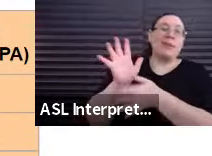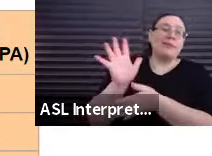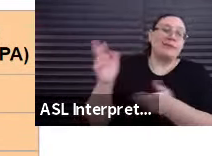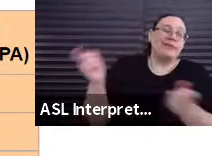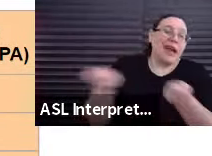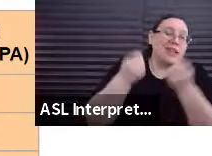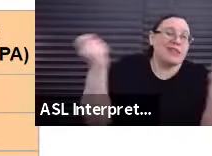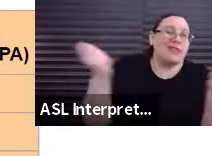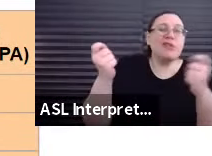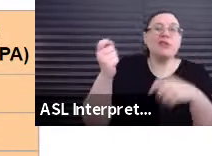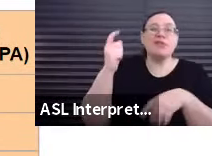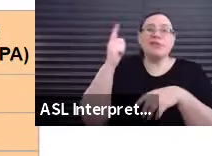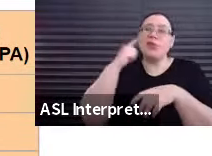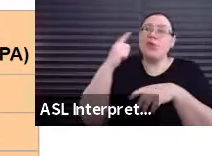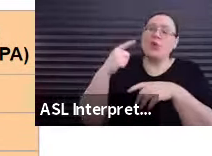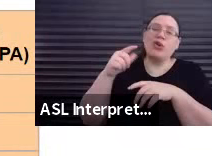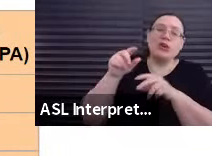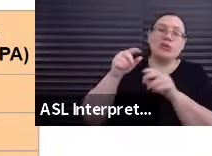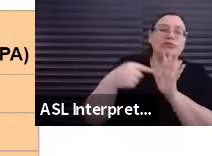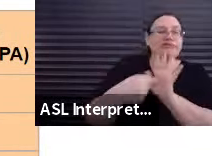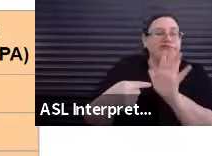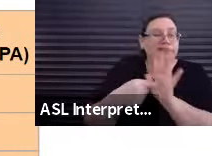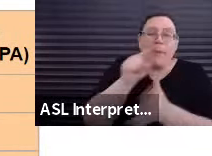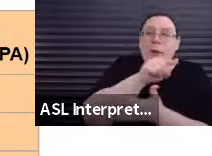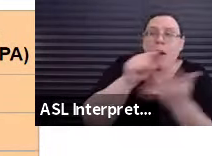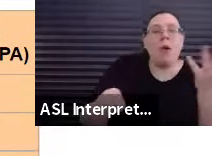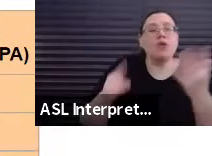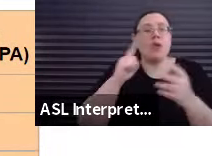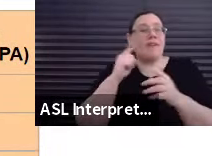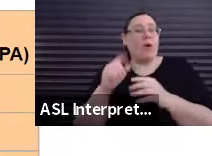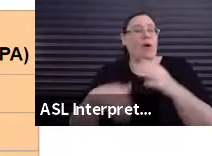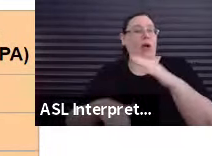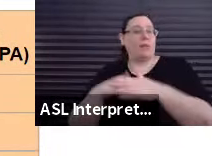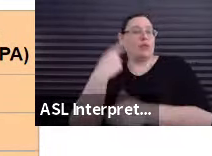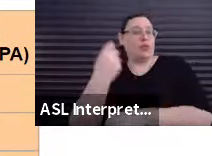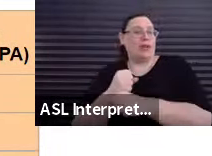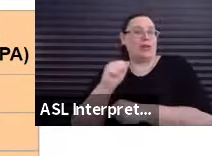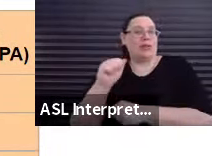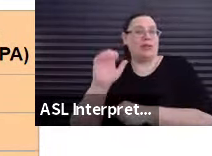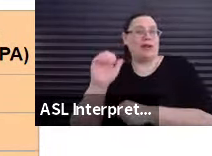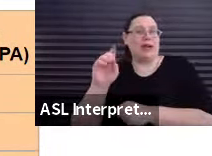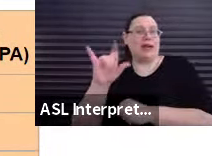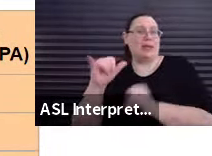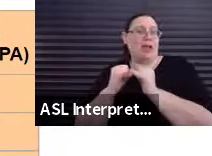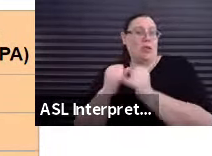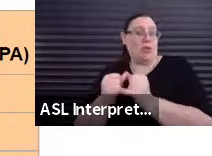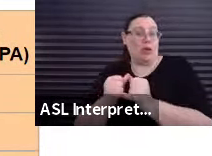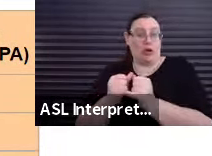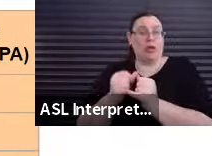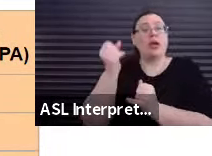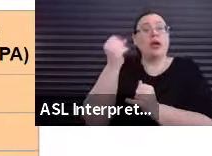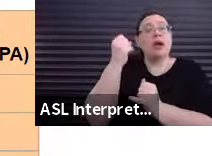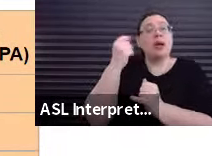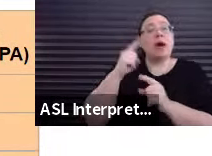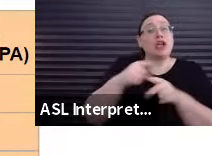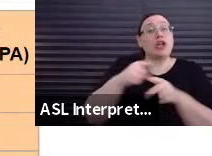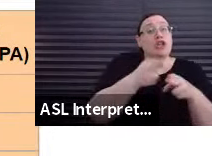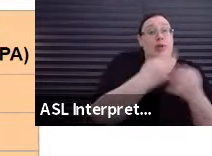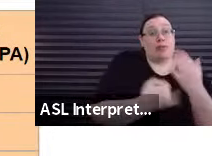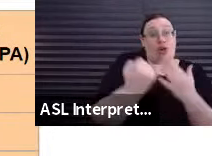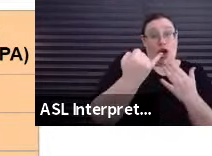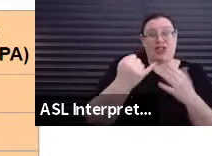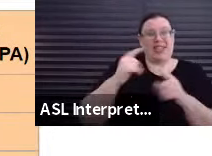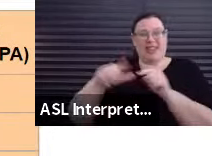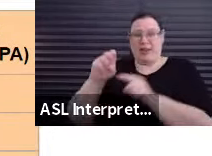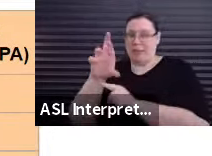consideration, and public access television for one year. Different from the micro-budget agreement, however, is that short projects are able to go to